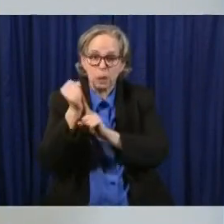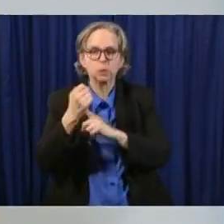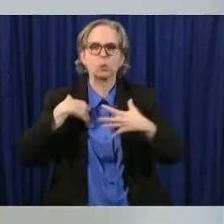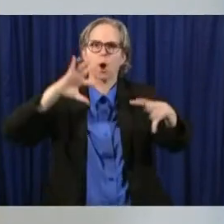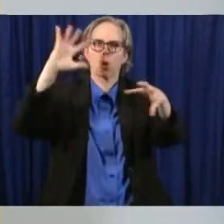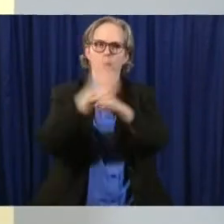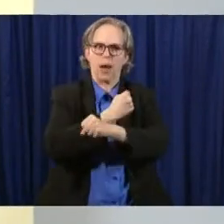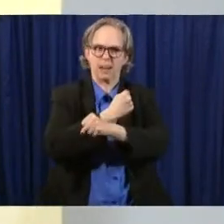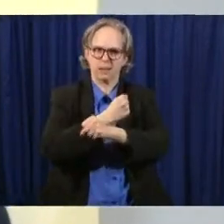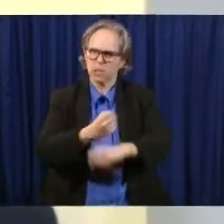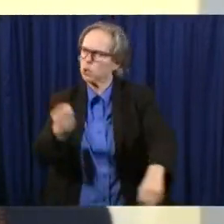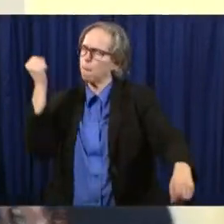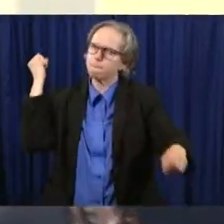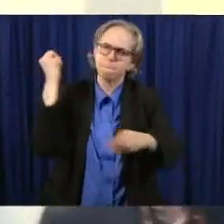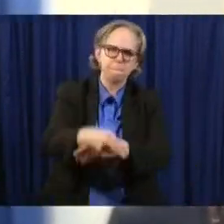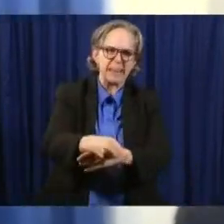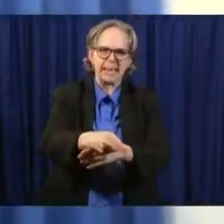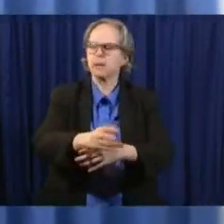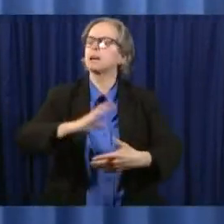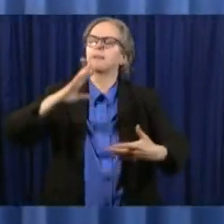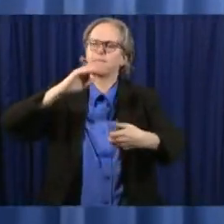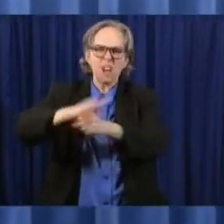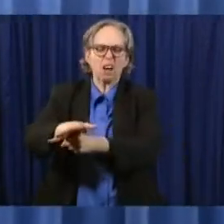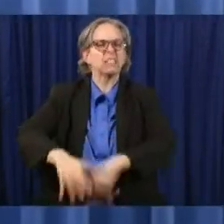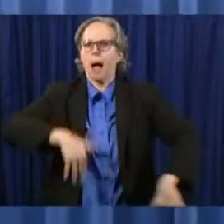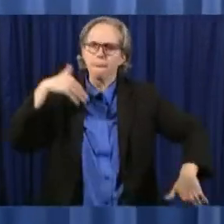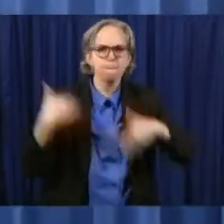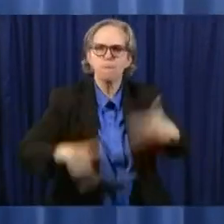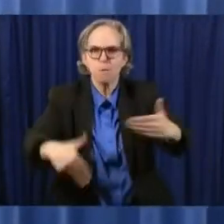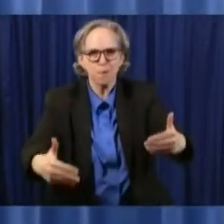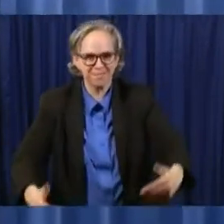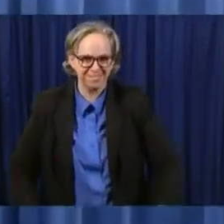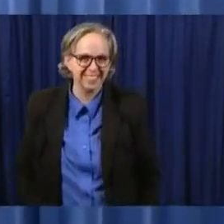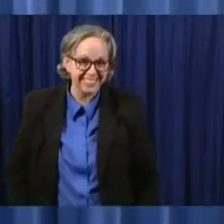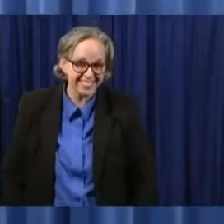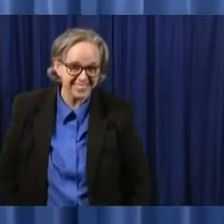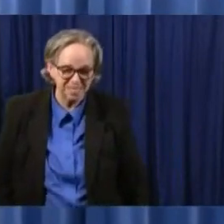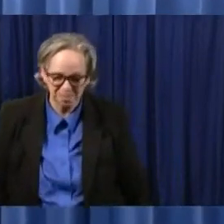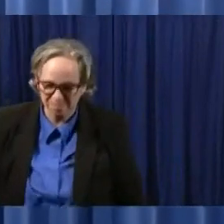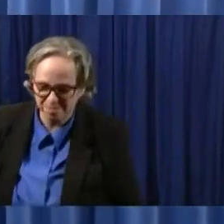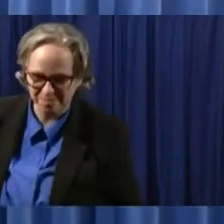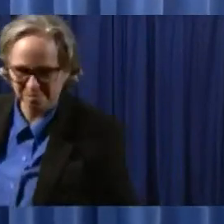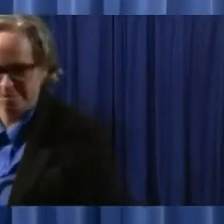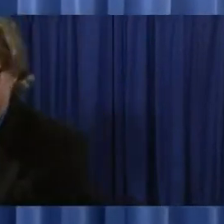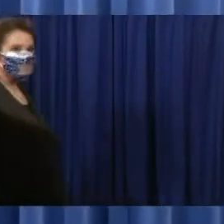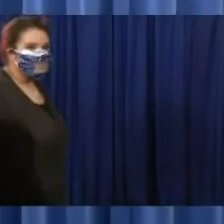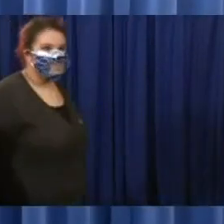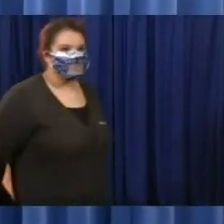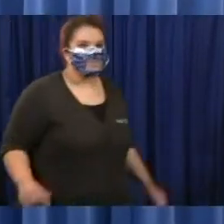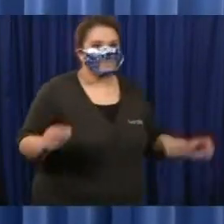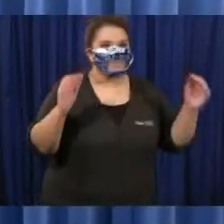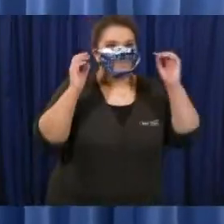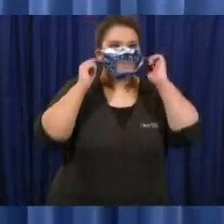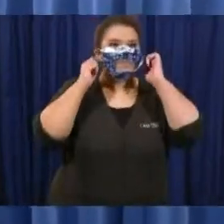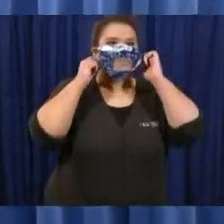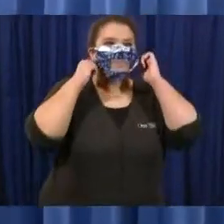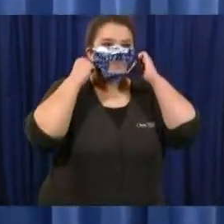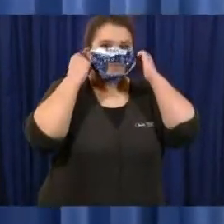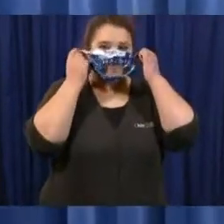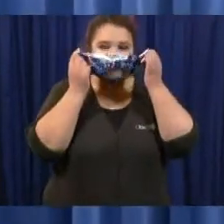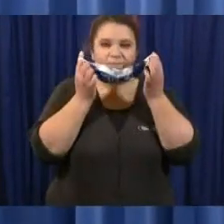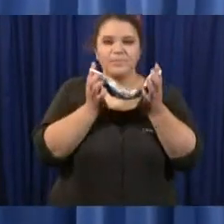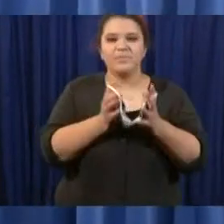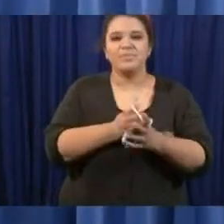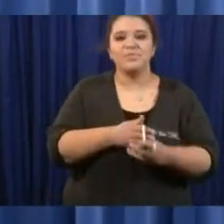marty schladen oh ohio capitol journal